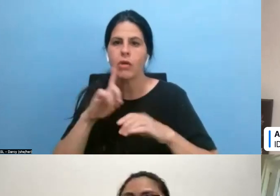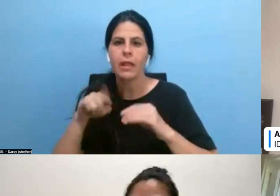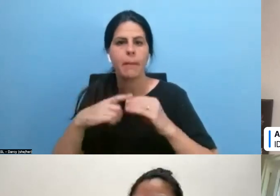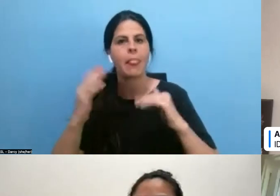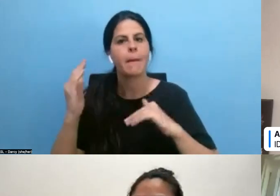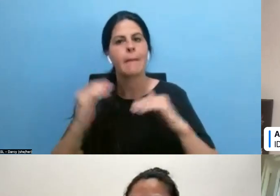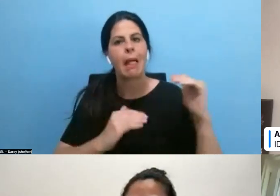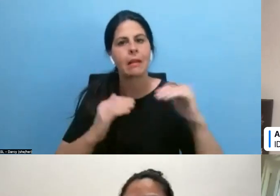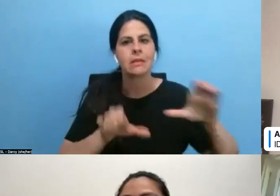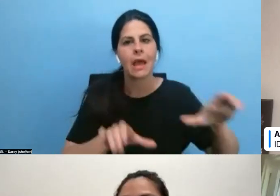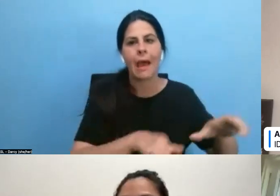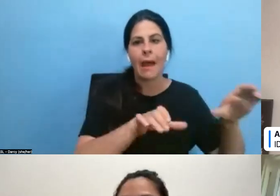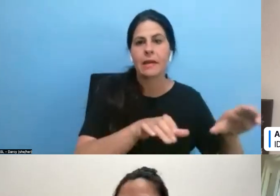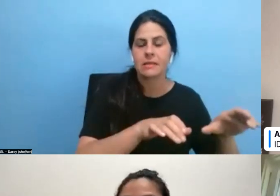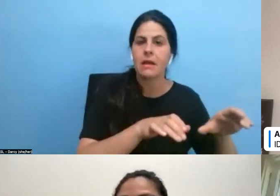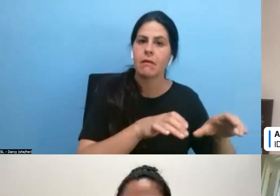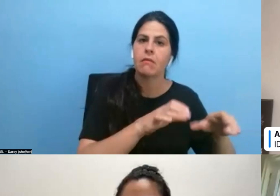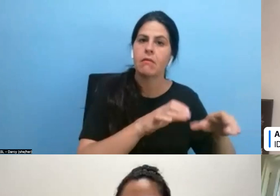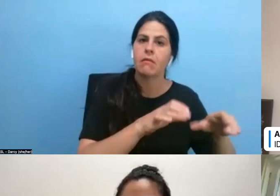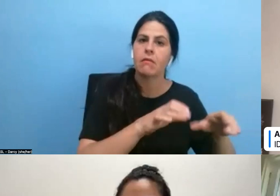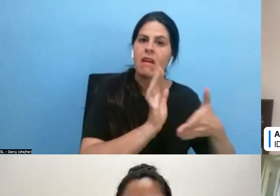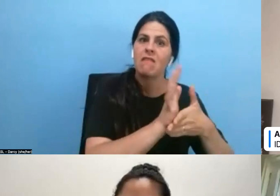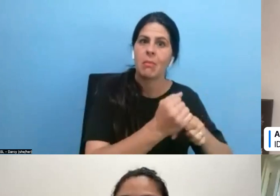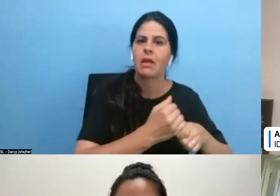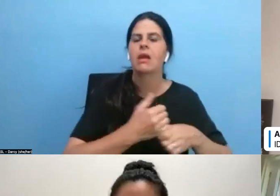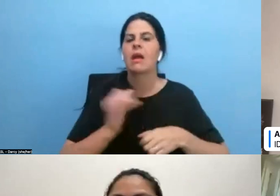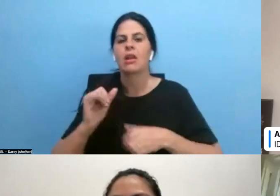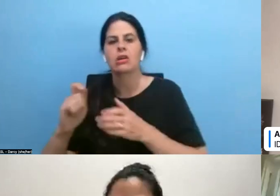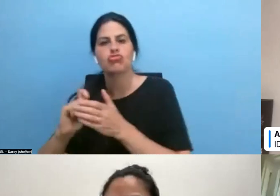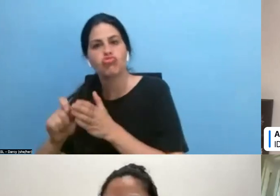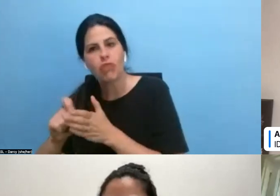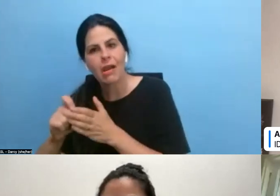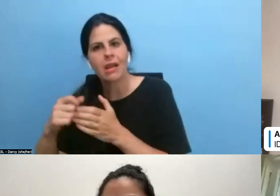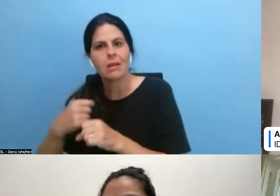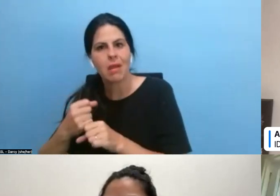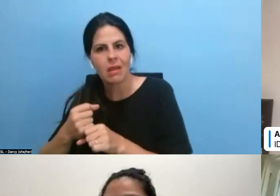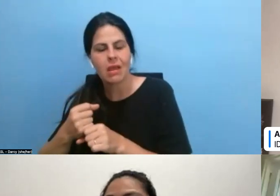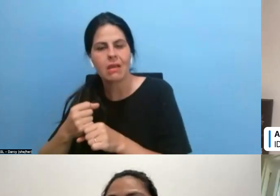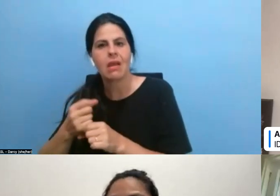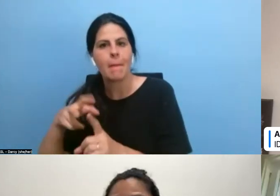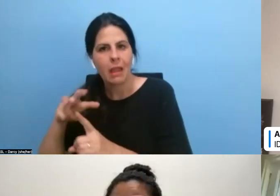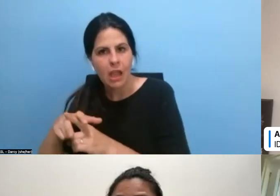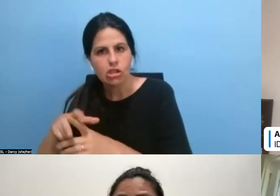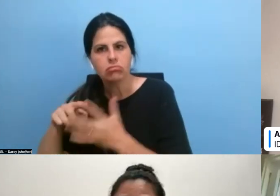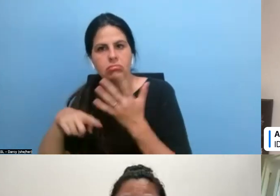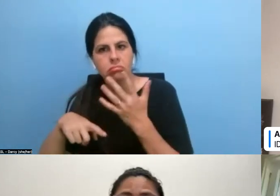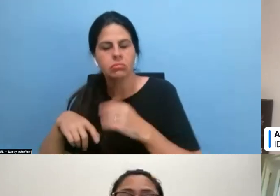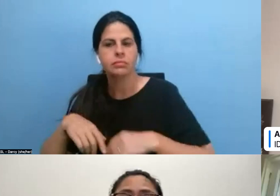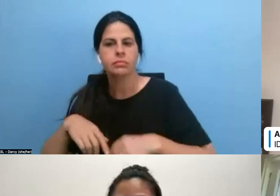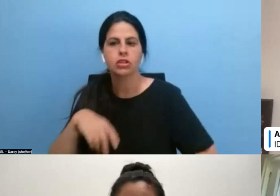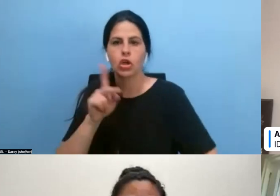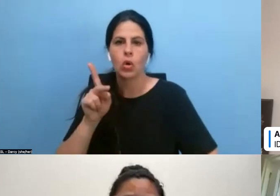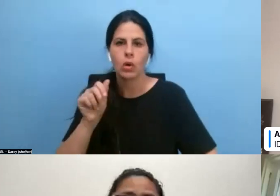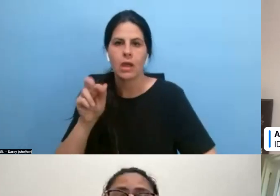and then also the writing and, and actually in applications and all of those things. And Catherine points that sometimes you can get